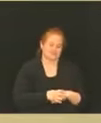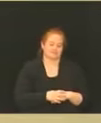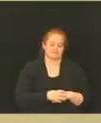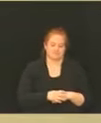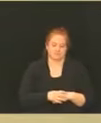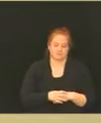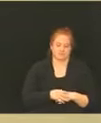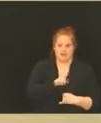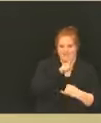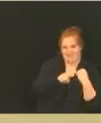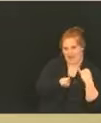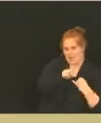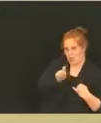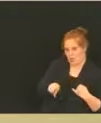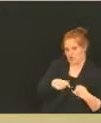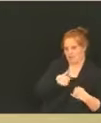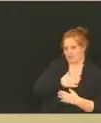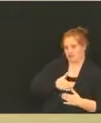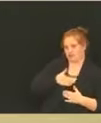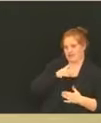question. appreciate you answering all my questions.